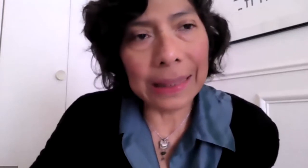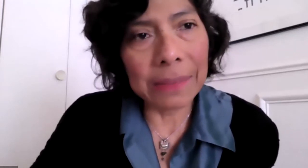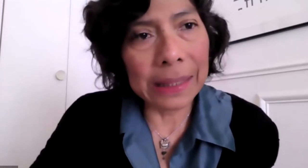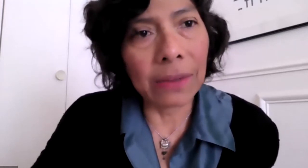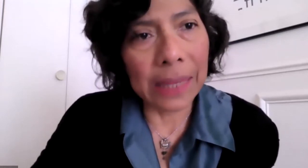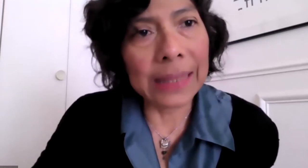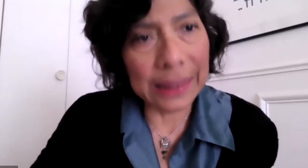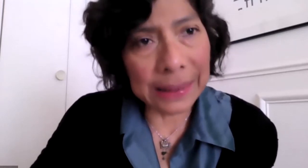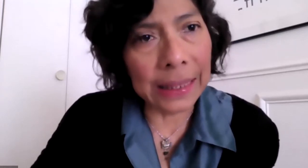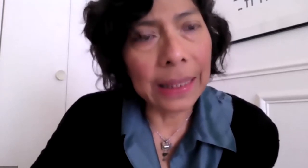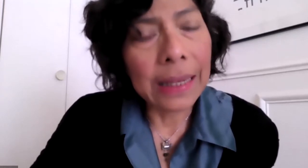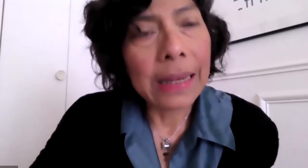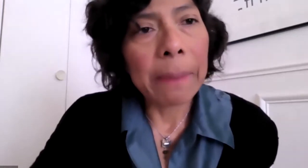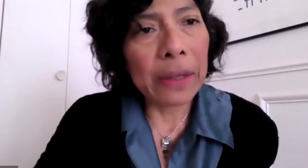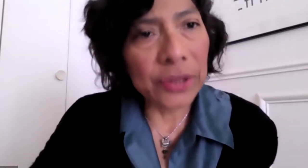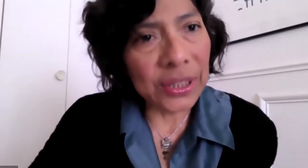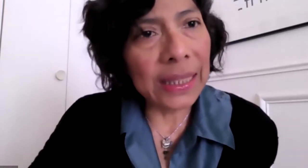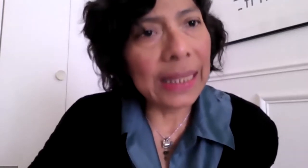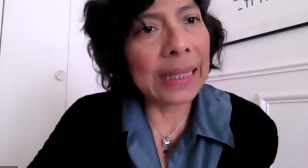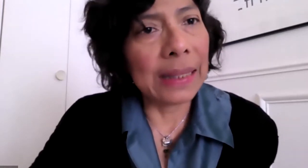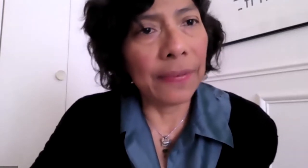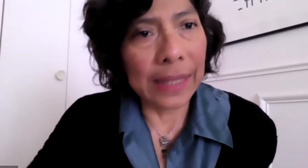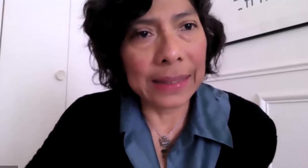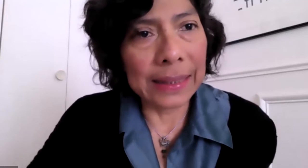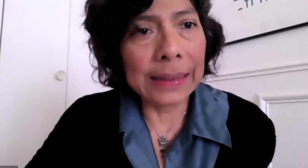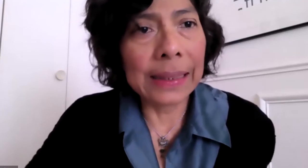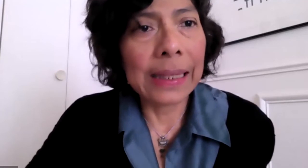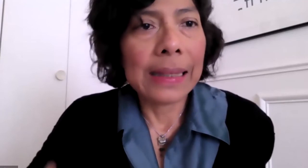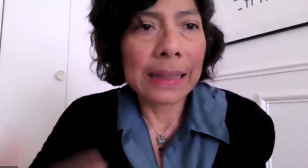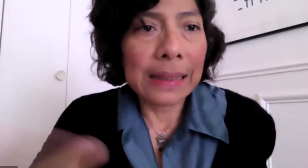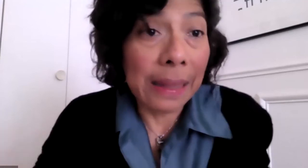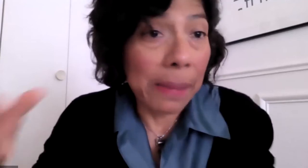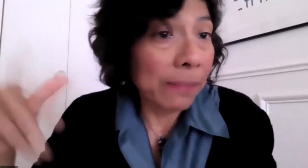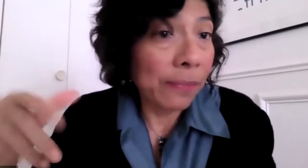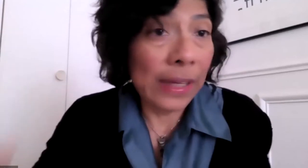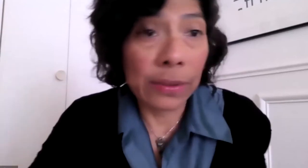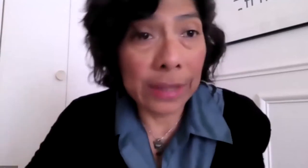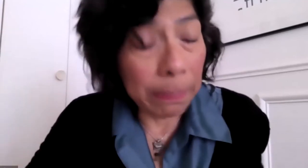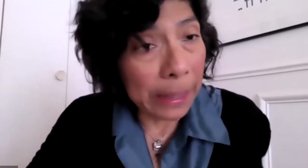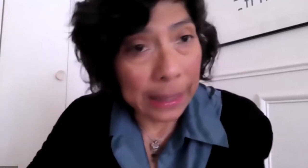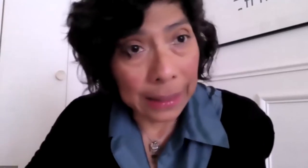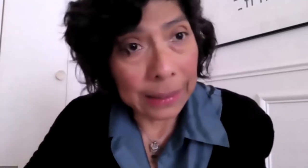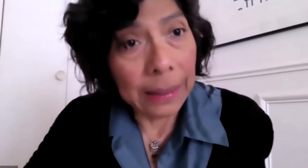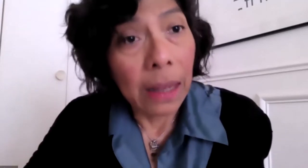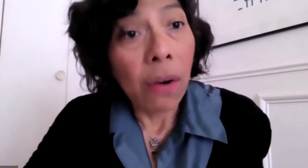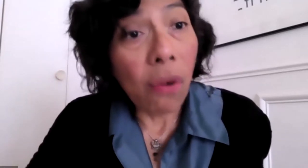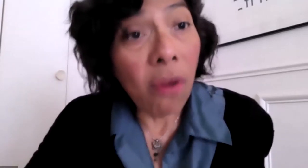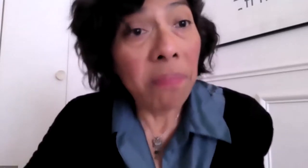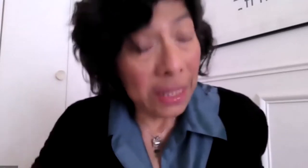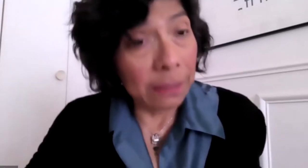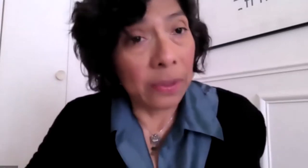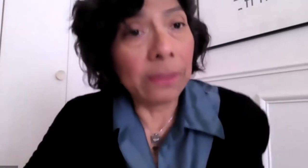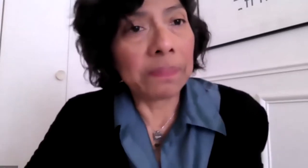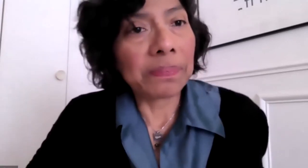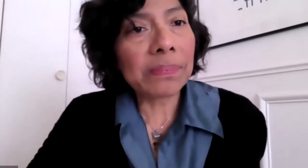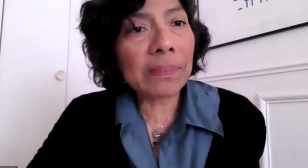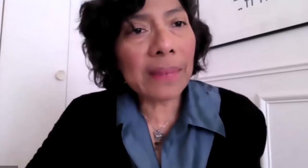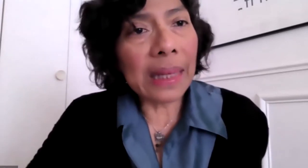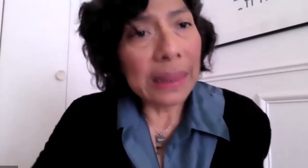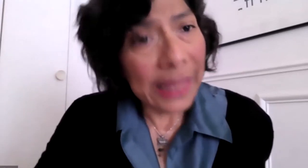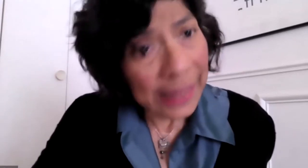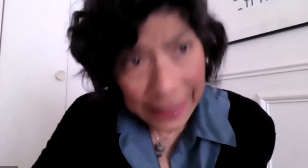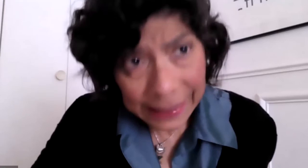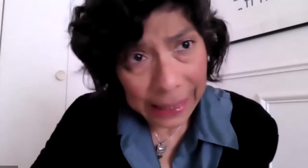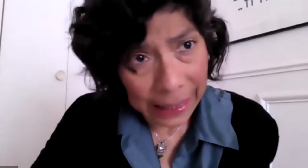based on racial characteristics, although they're not named that way. But they are